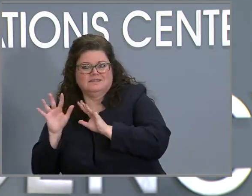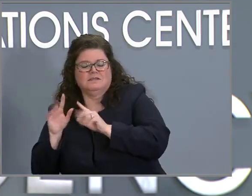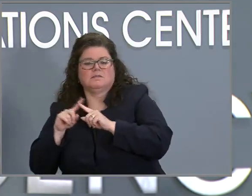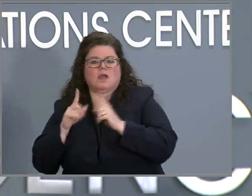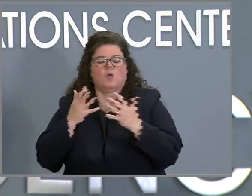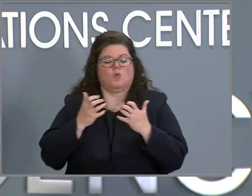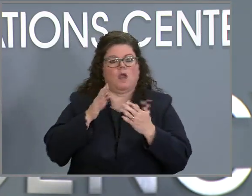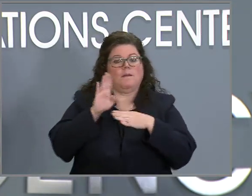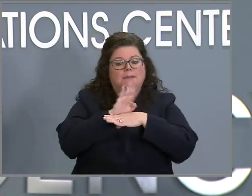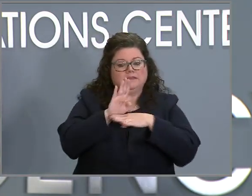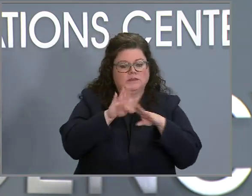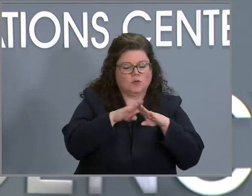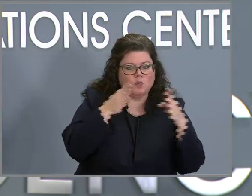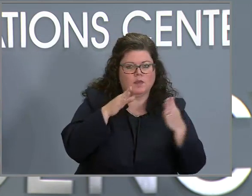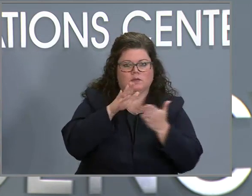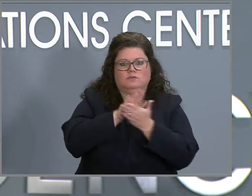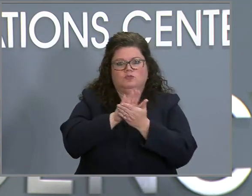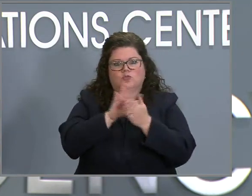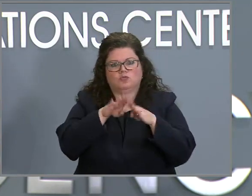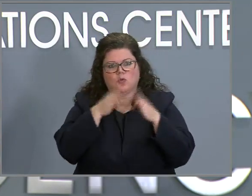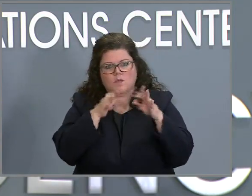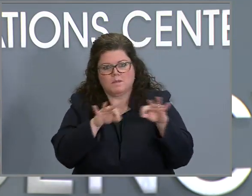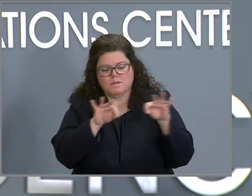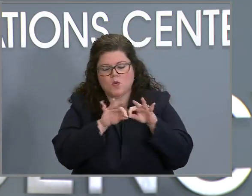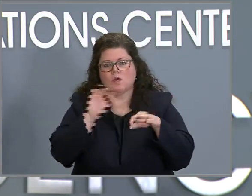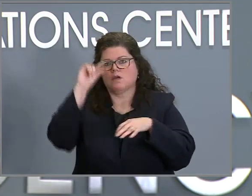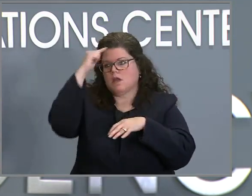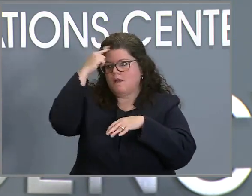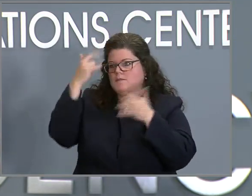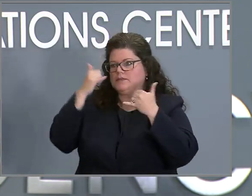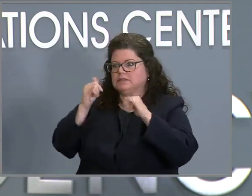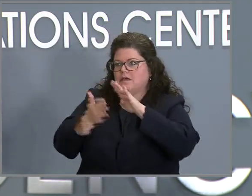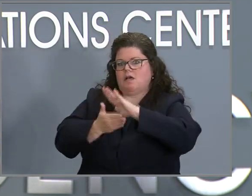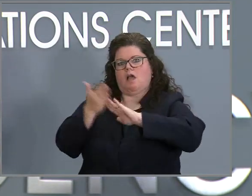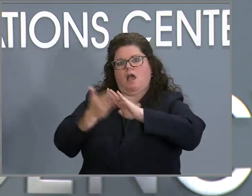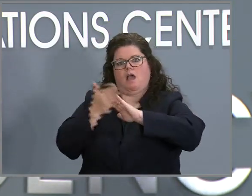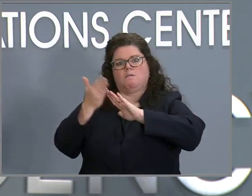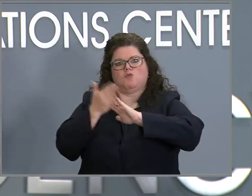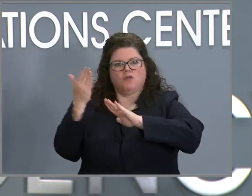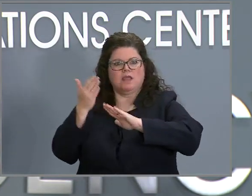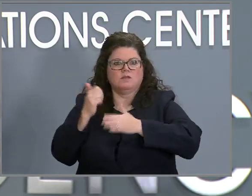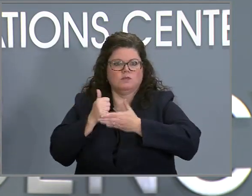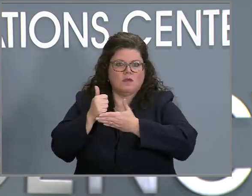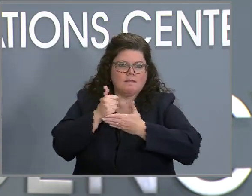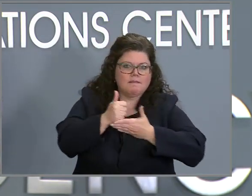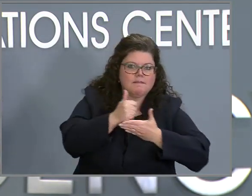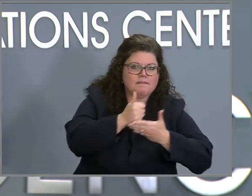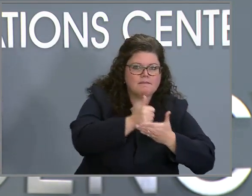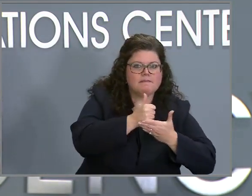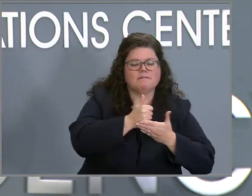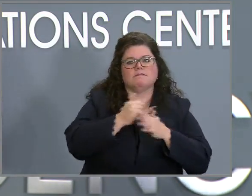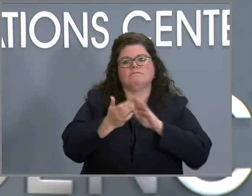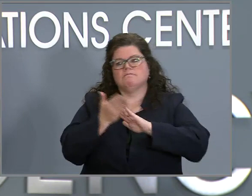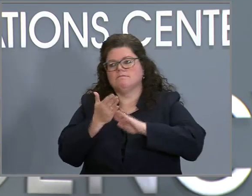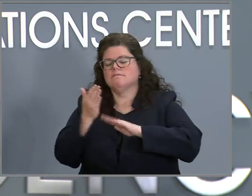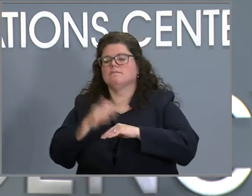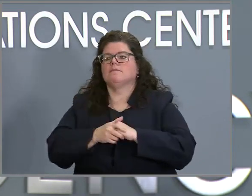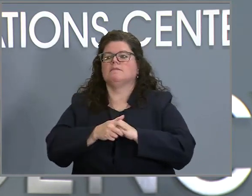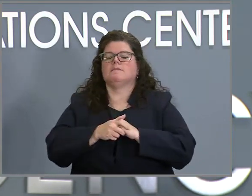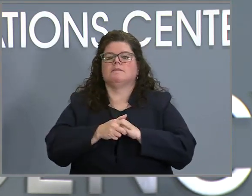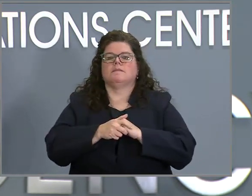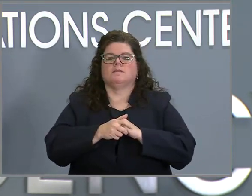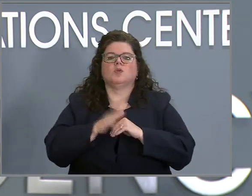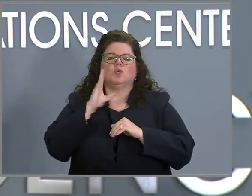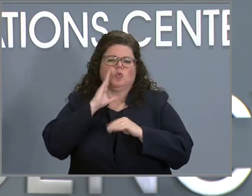and our businesses open and all of our government operations running effectively and efficiently. And